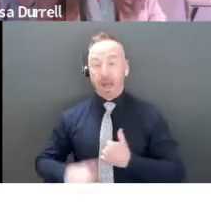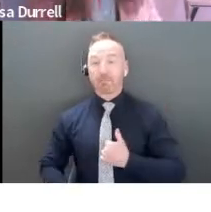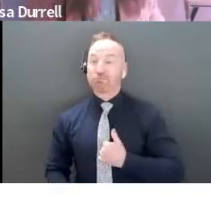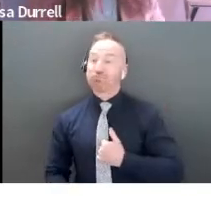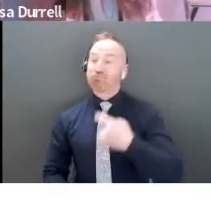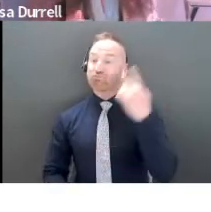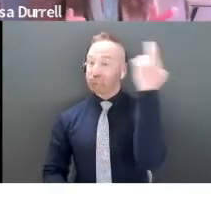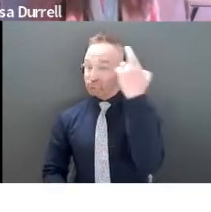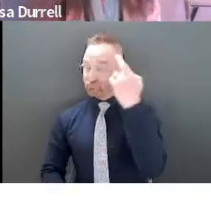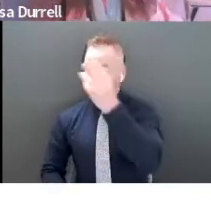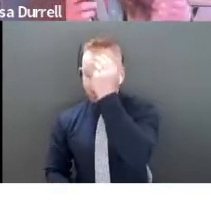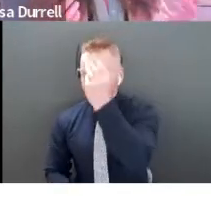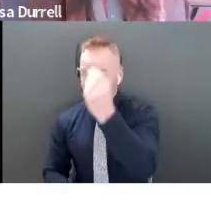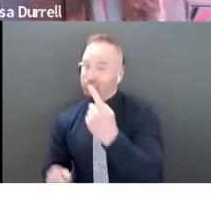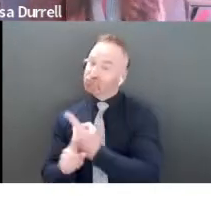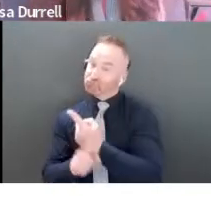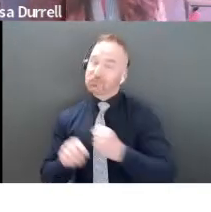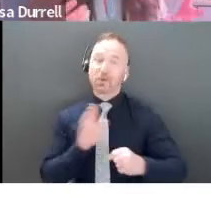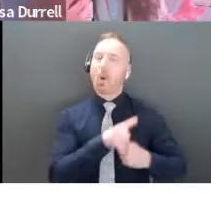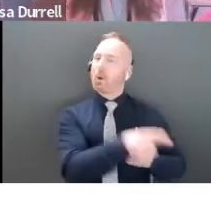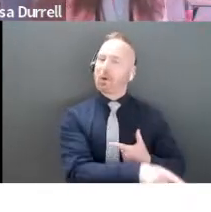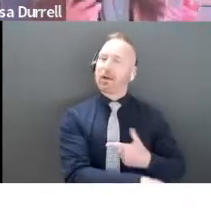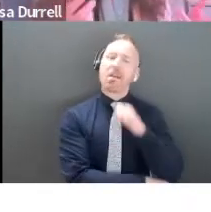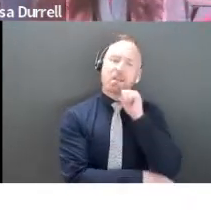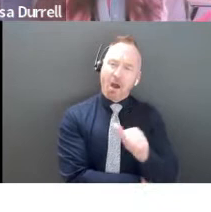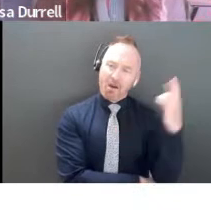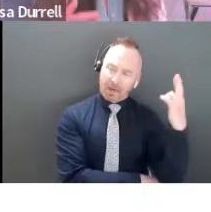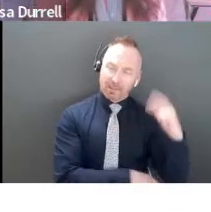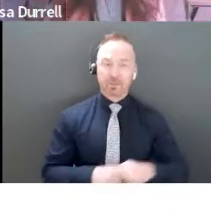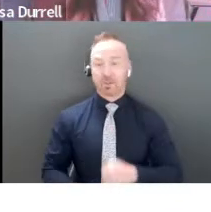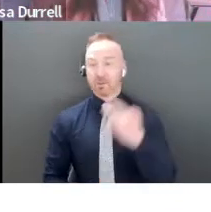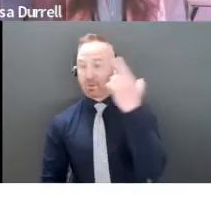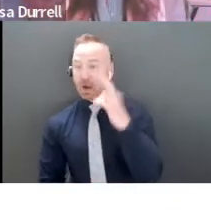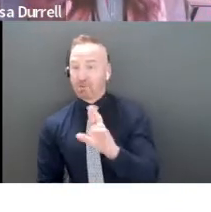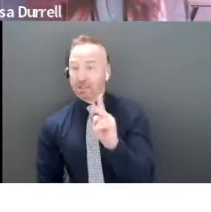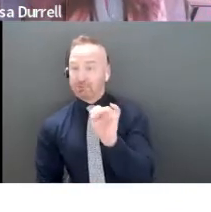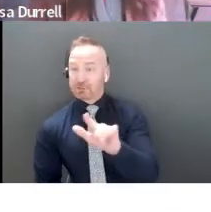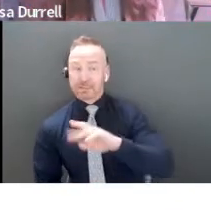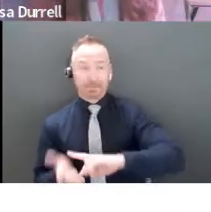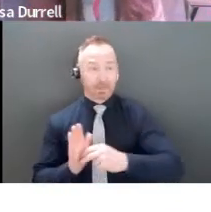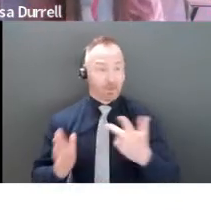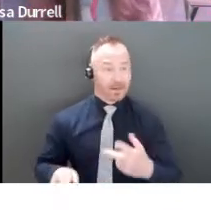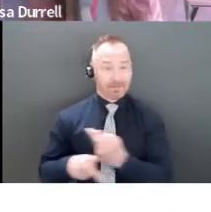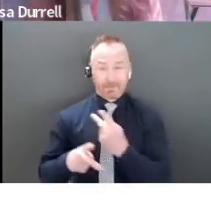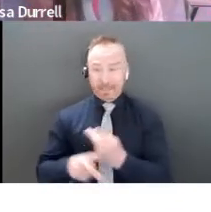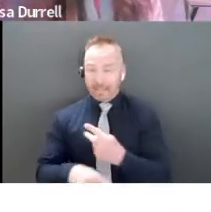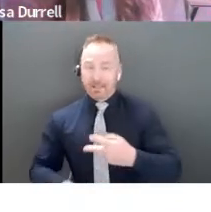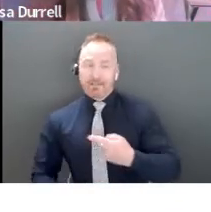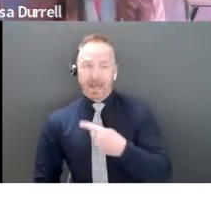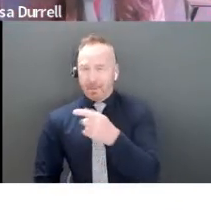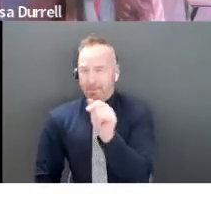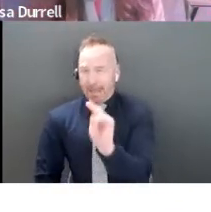-rational information. So what does that actually mean? Well, rational is the kind of stuff. It's the pain, right? We're quantifying the opportunity